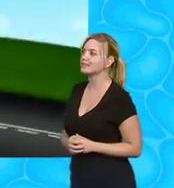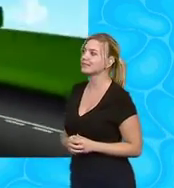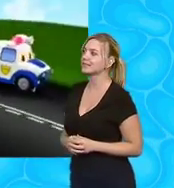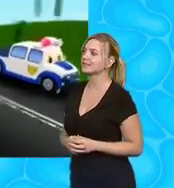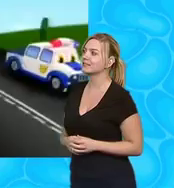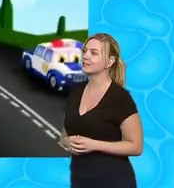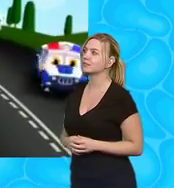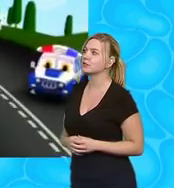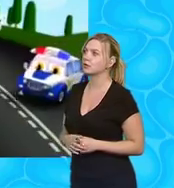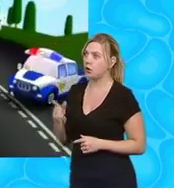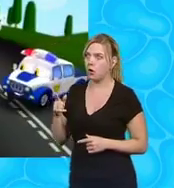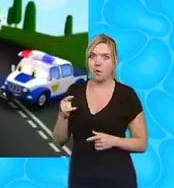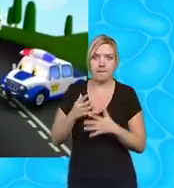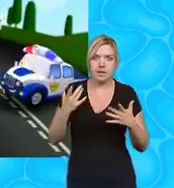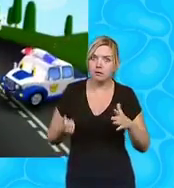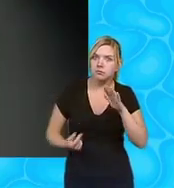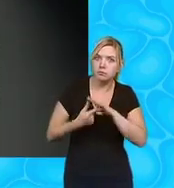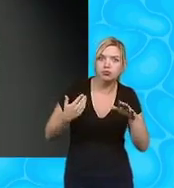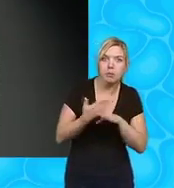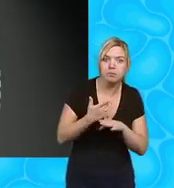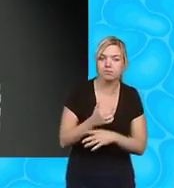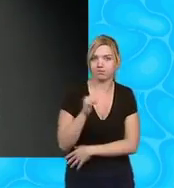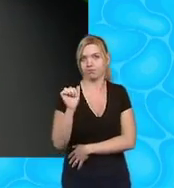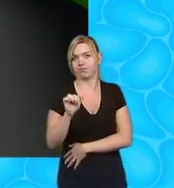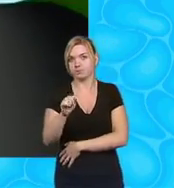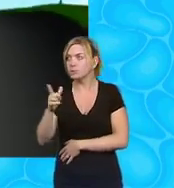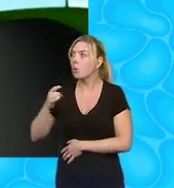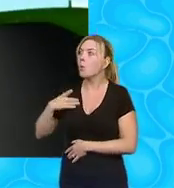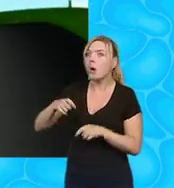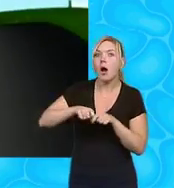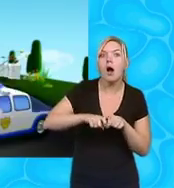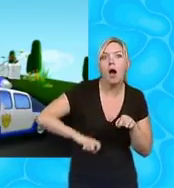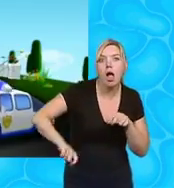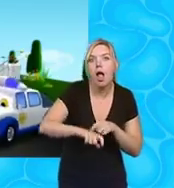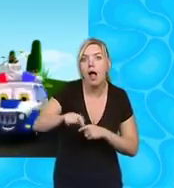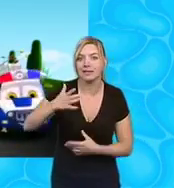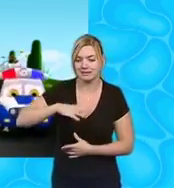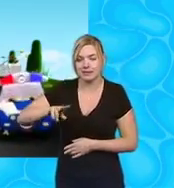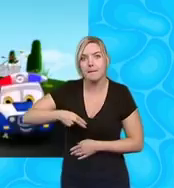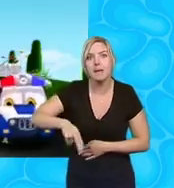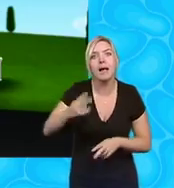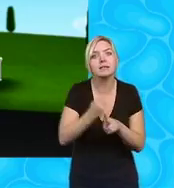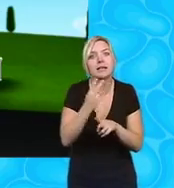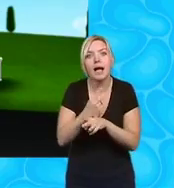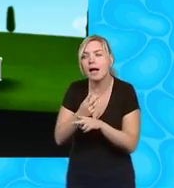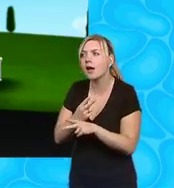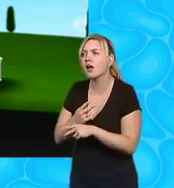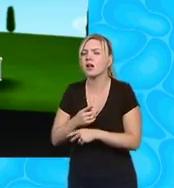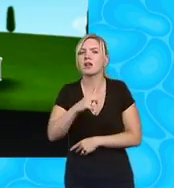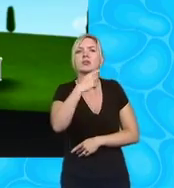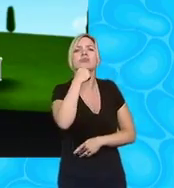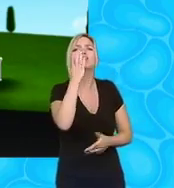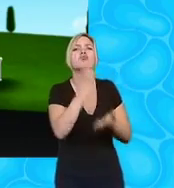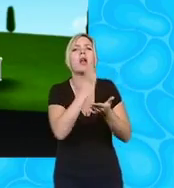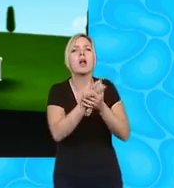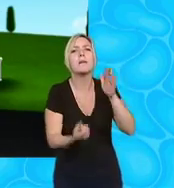is your big police job roger that the white lines down the middle of this road need to be repainted but you said